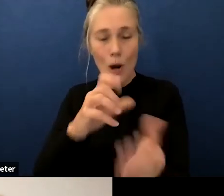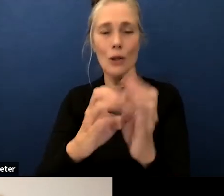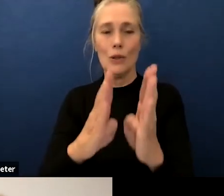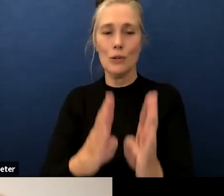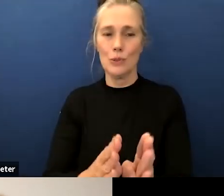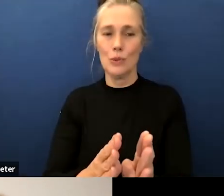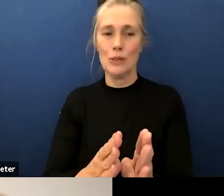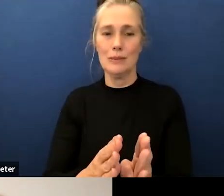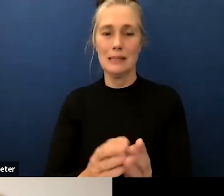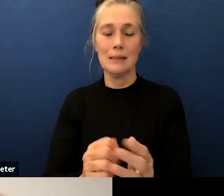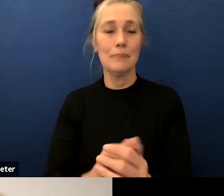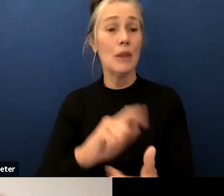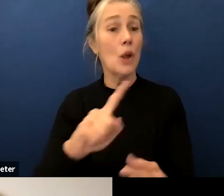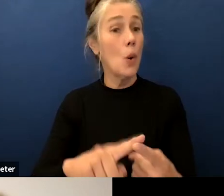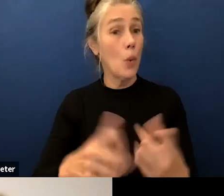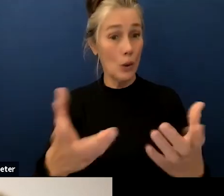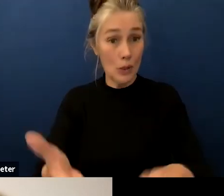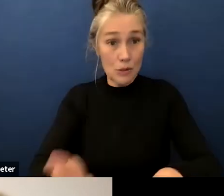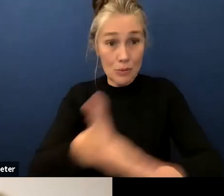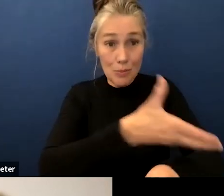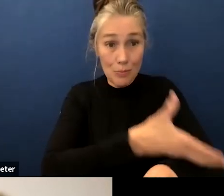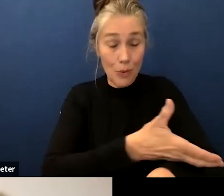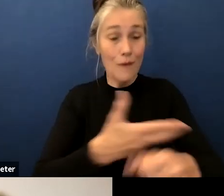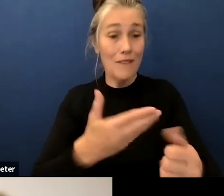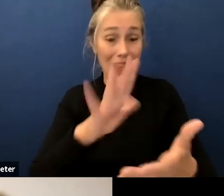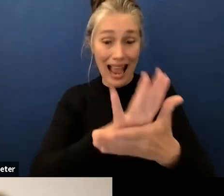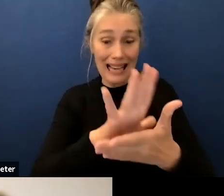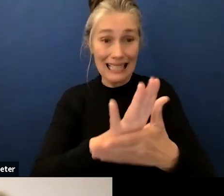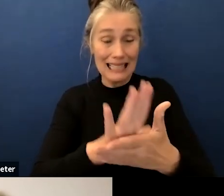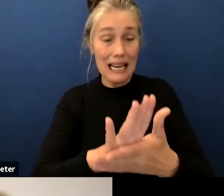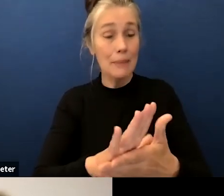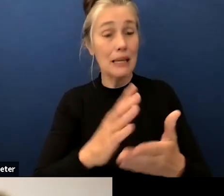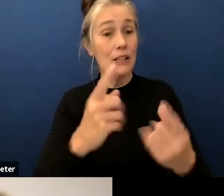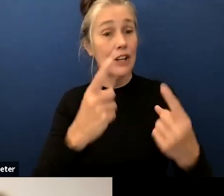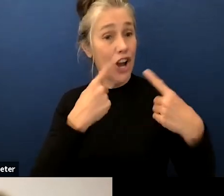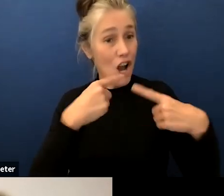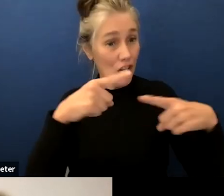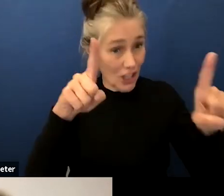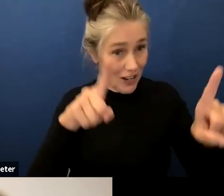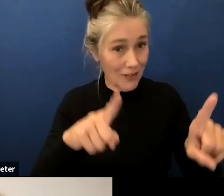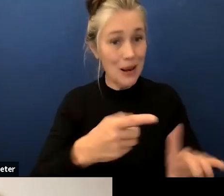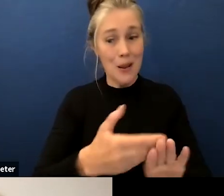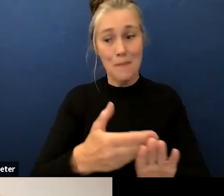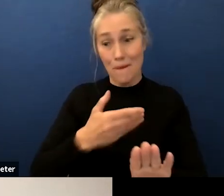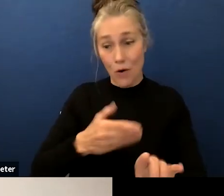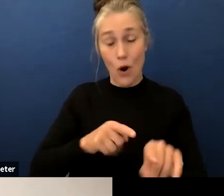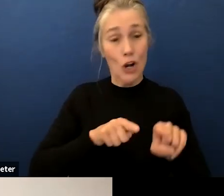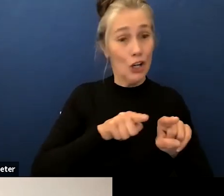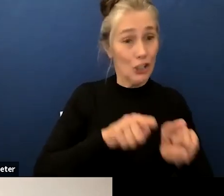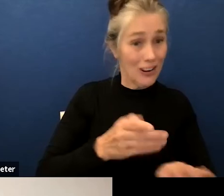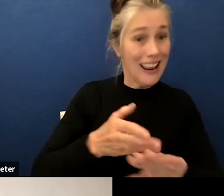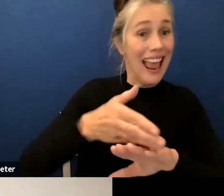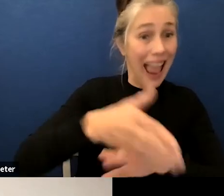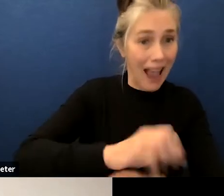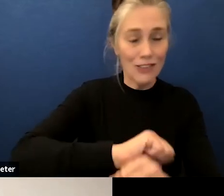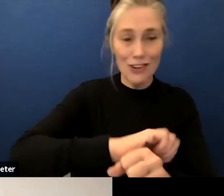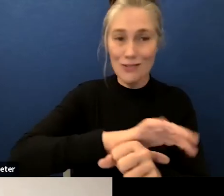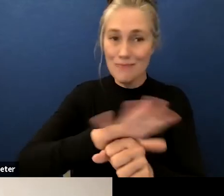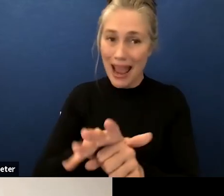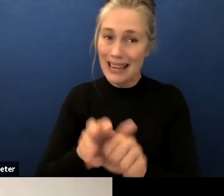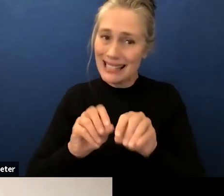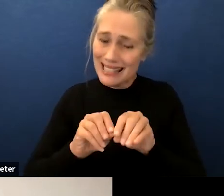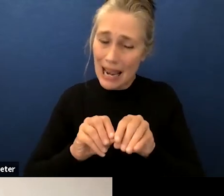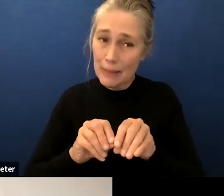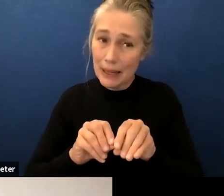student academic achievement before during and yes after this pandemic are